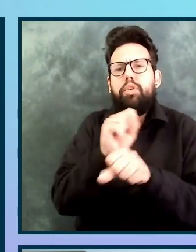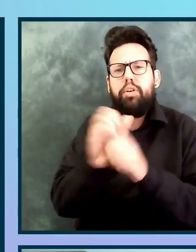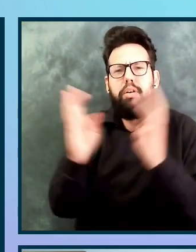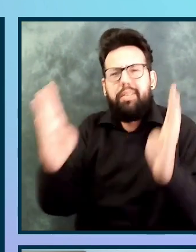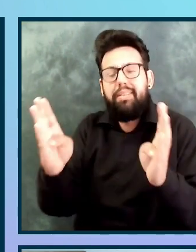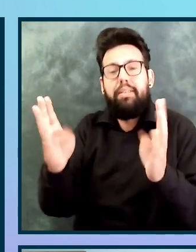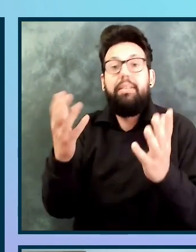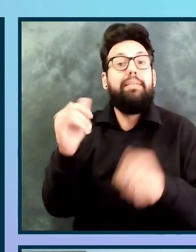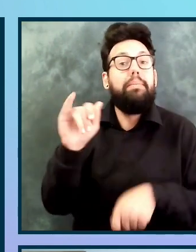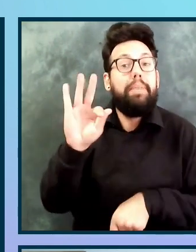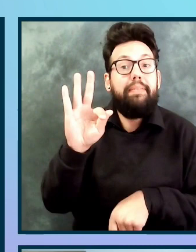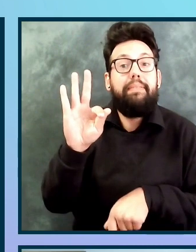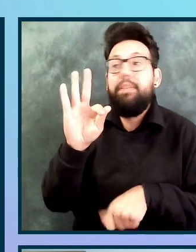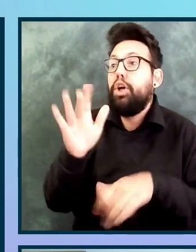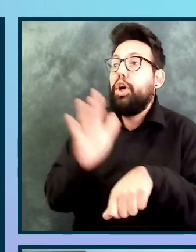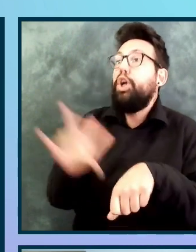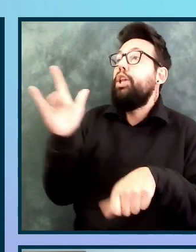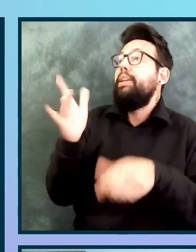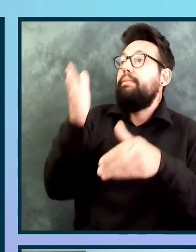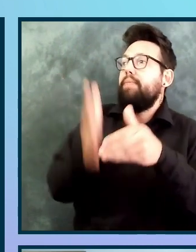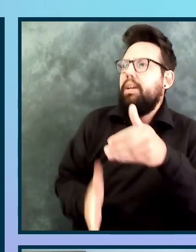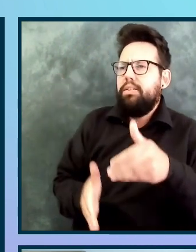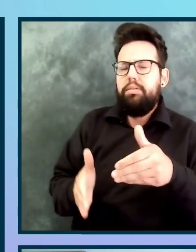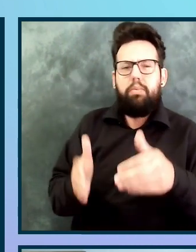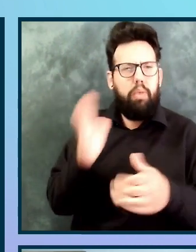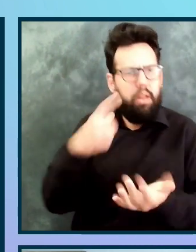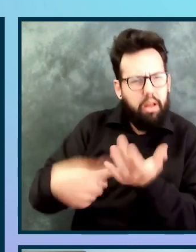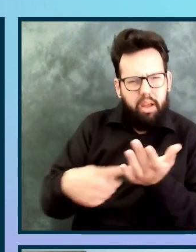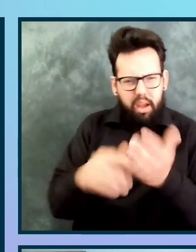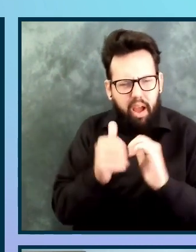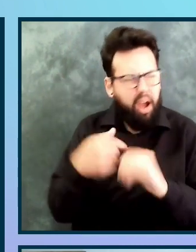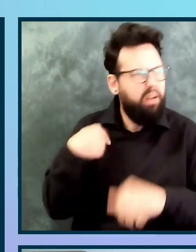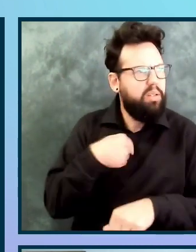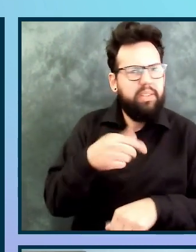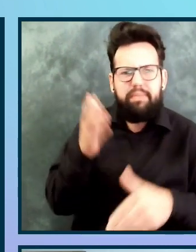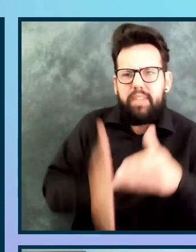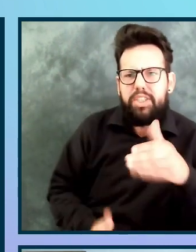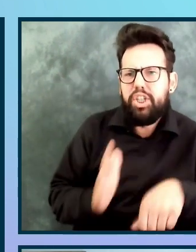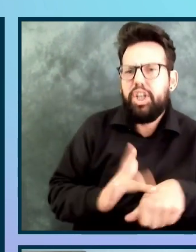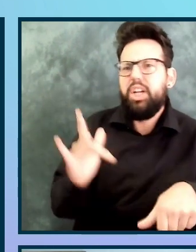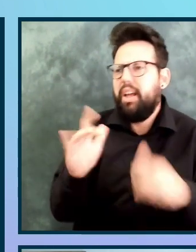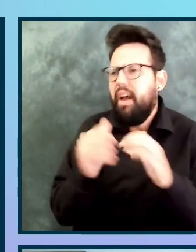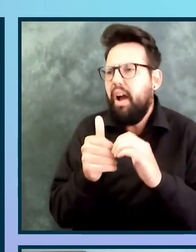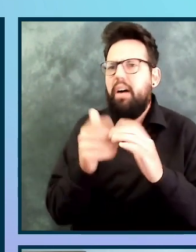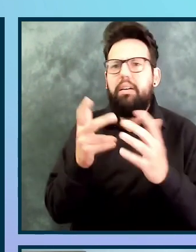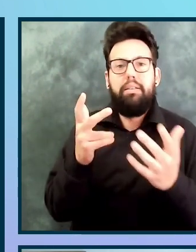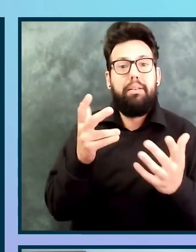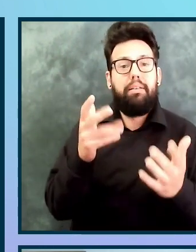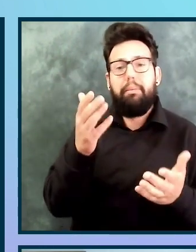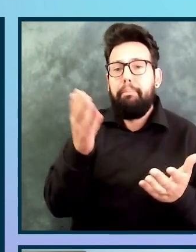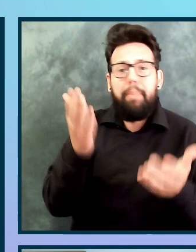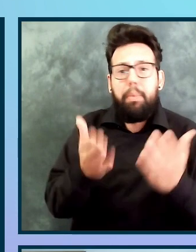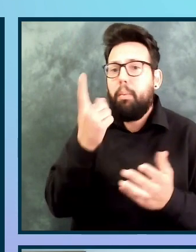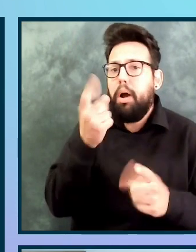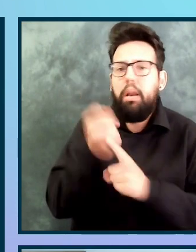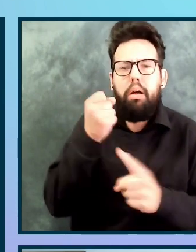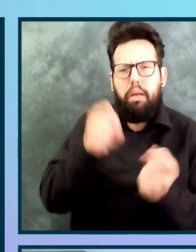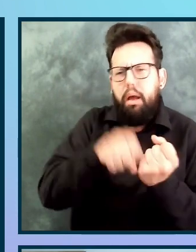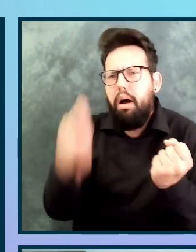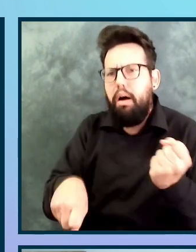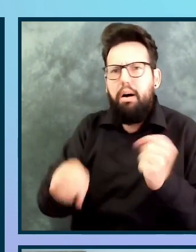about what opportunities there were that helped that happen. If anything took longer, we're going to talk about what was missing and how we could have done it differently.